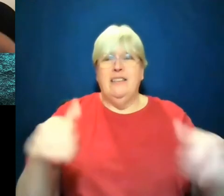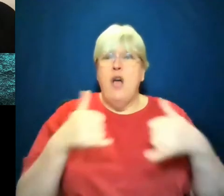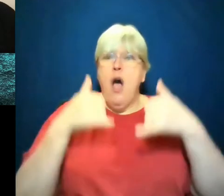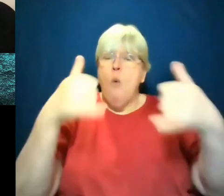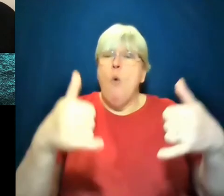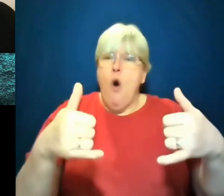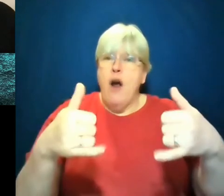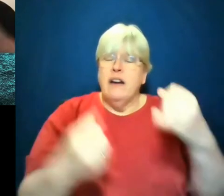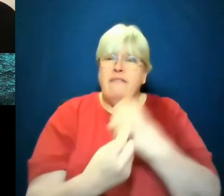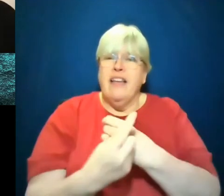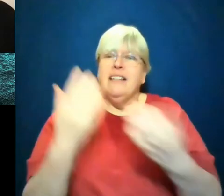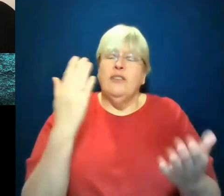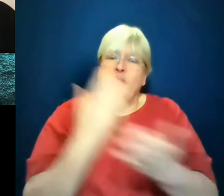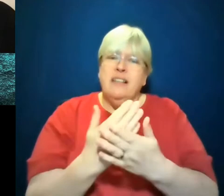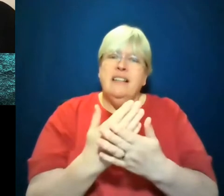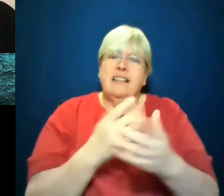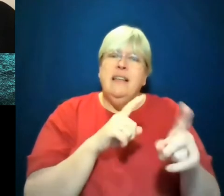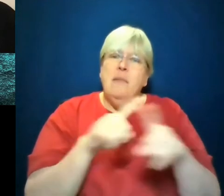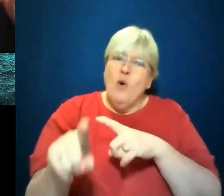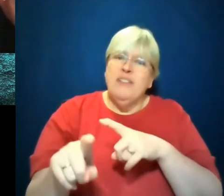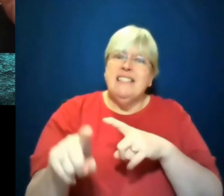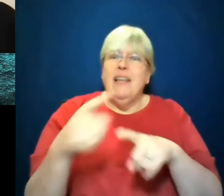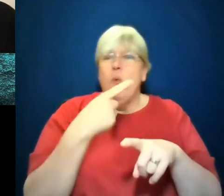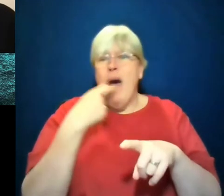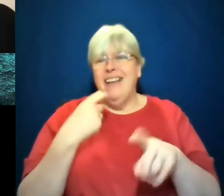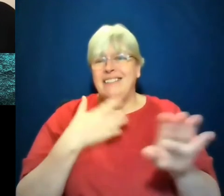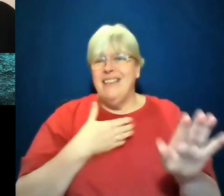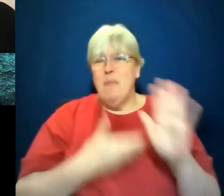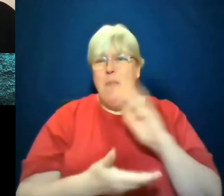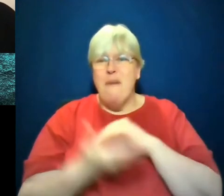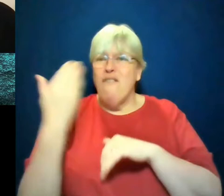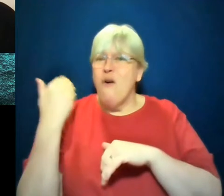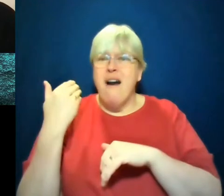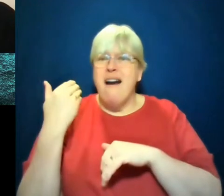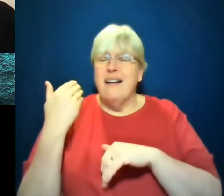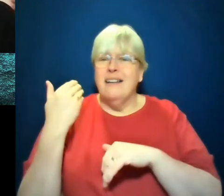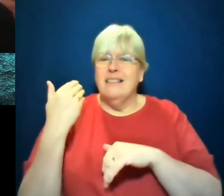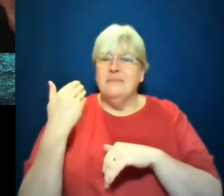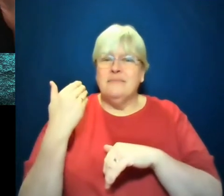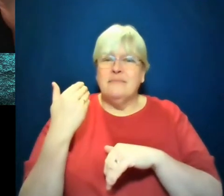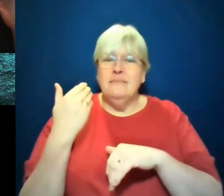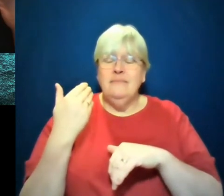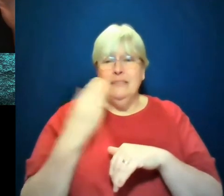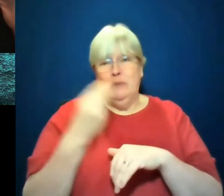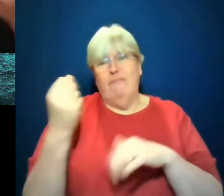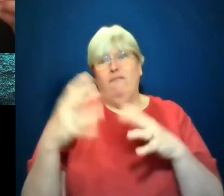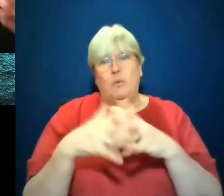that was predominantly, had always been white. And it was literally like weeks before Trump was elected. And what you